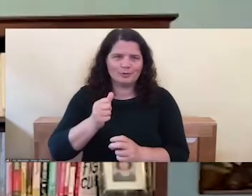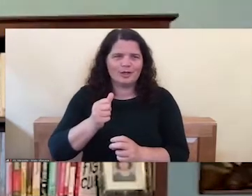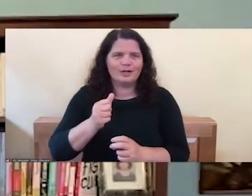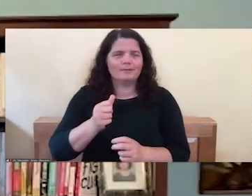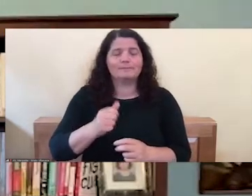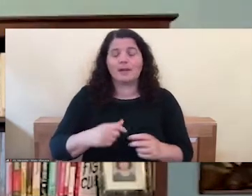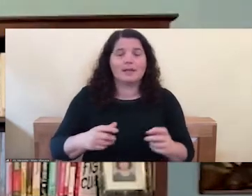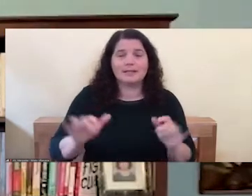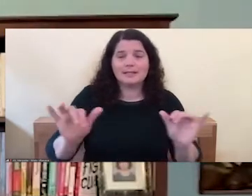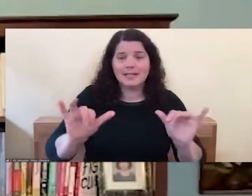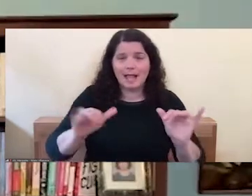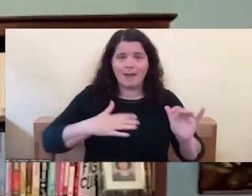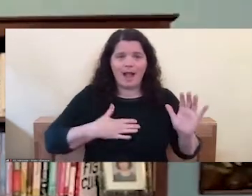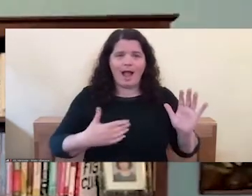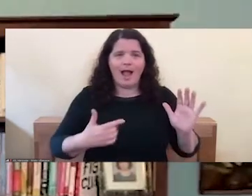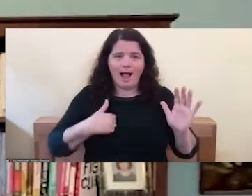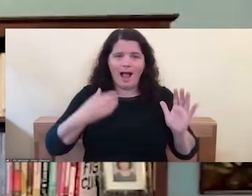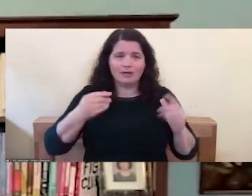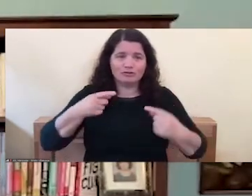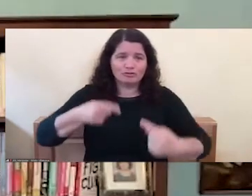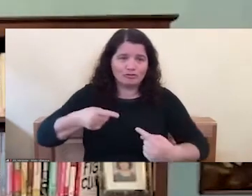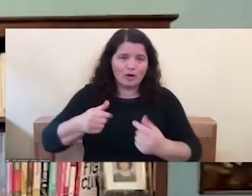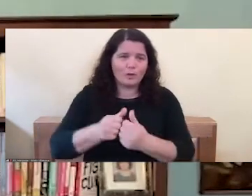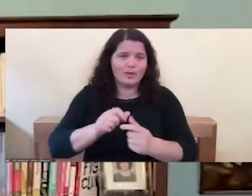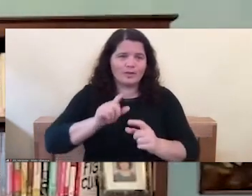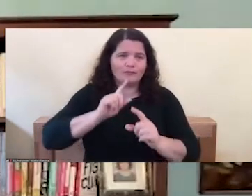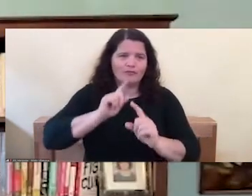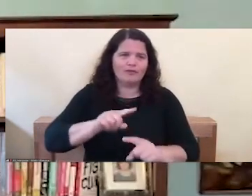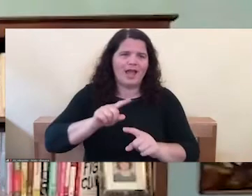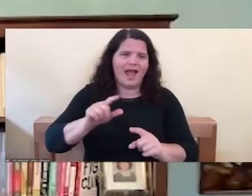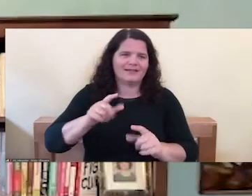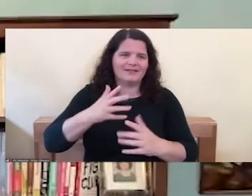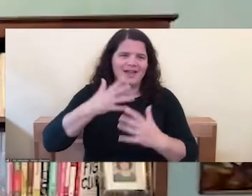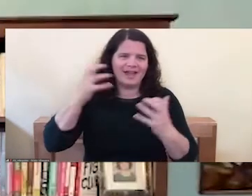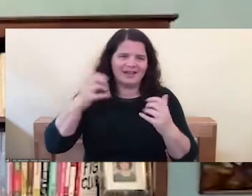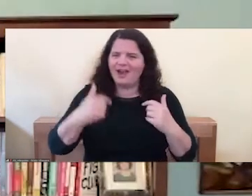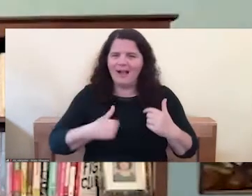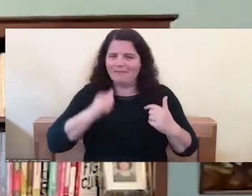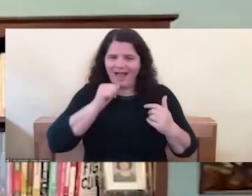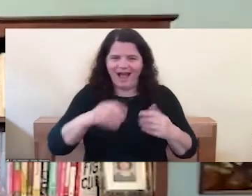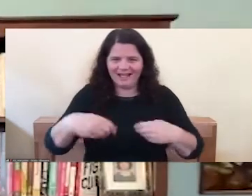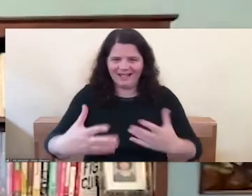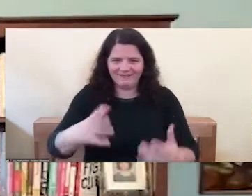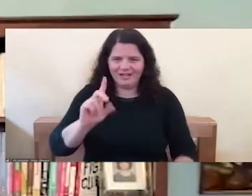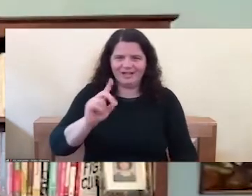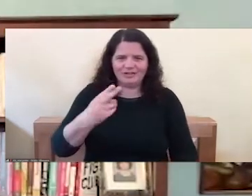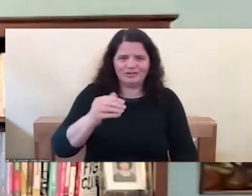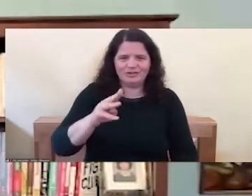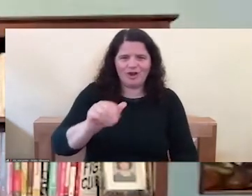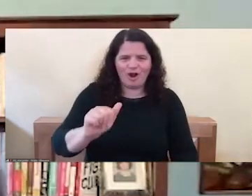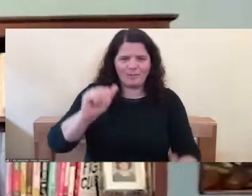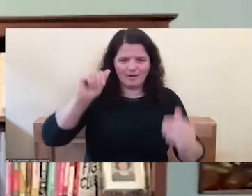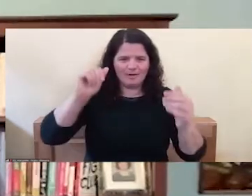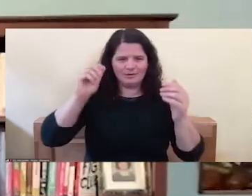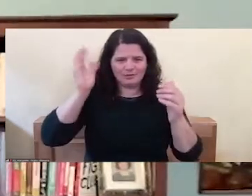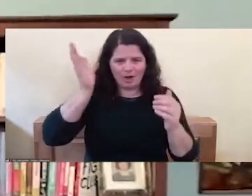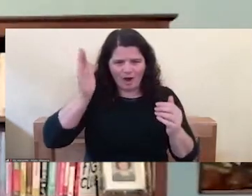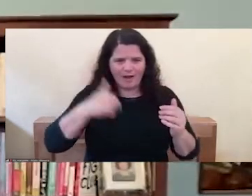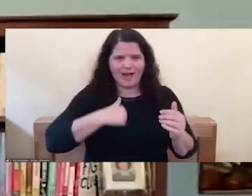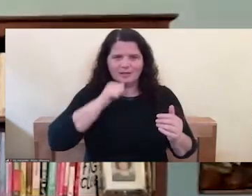anger. you know, I don't try to hide this. That's why I'm not giving Dharma talk. I don't consider myself a Dharma teacher. consider myself a human being who's